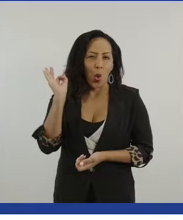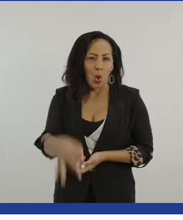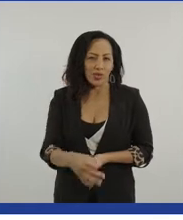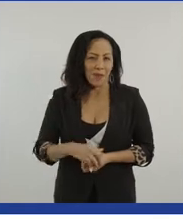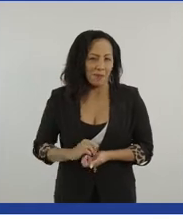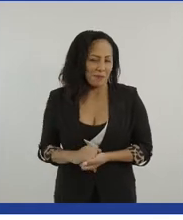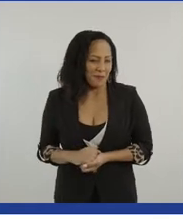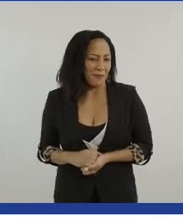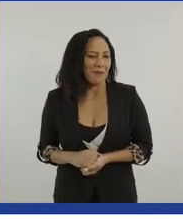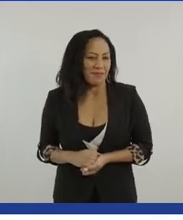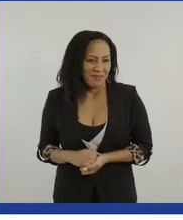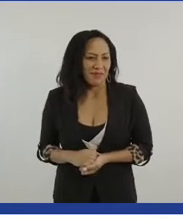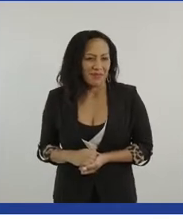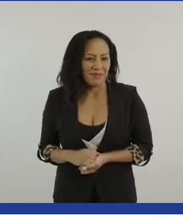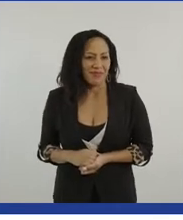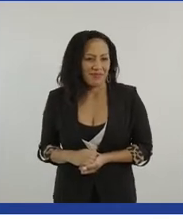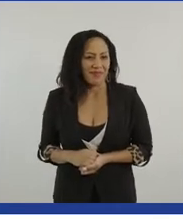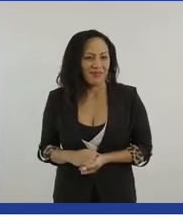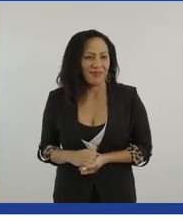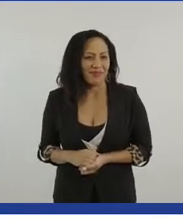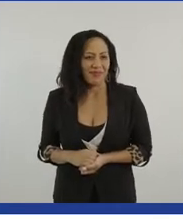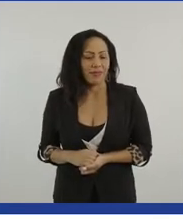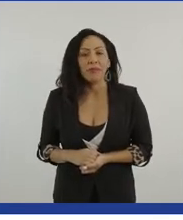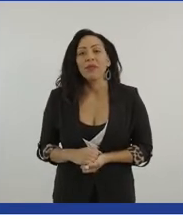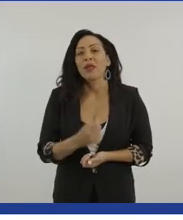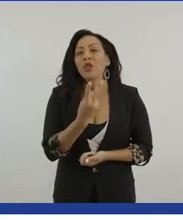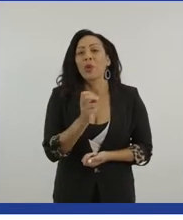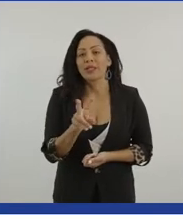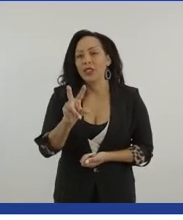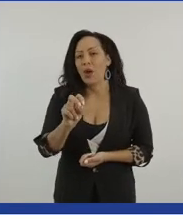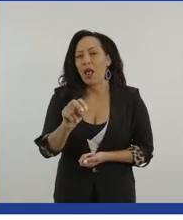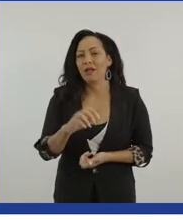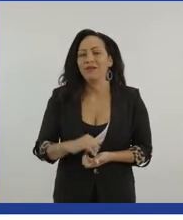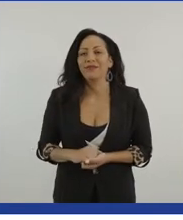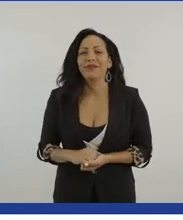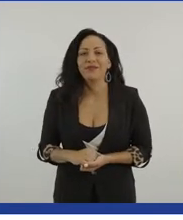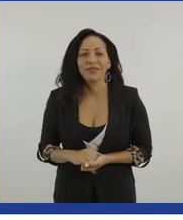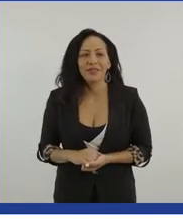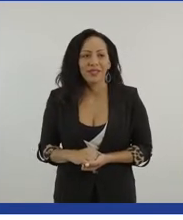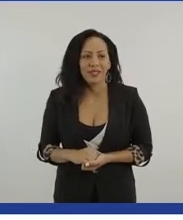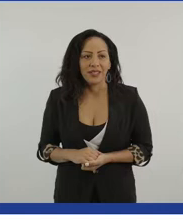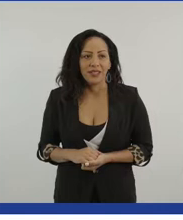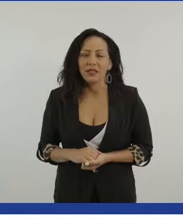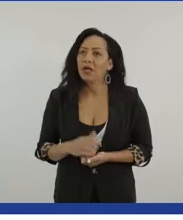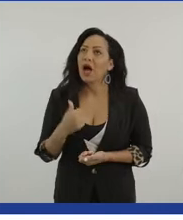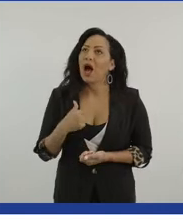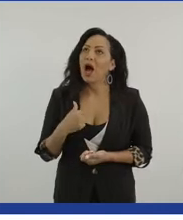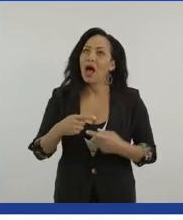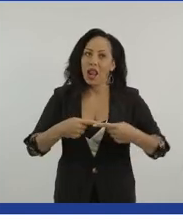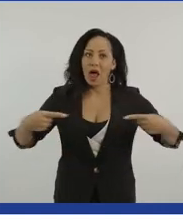again, so the, um, in 2012, when I, when I won and cross that finish line,